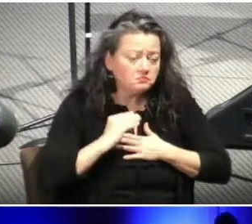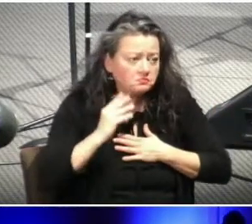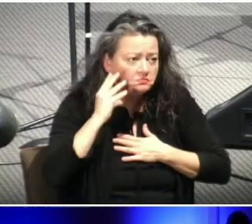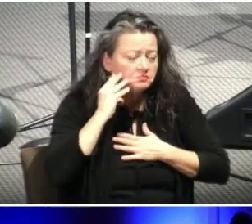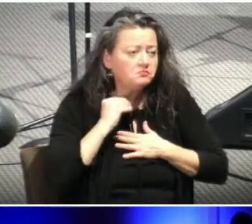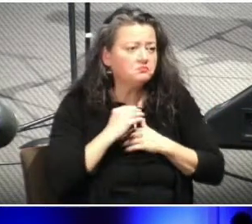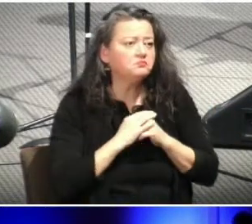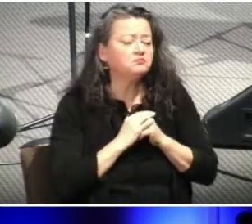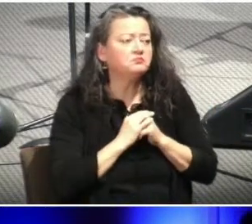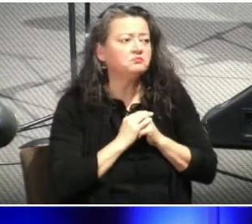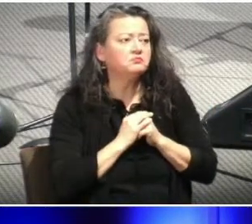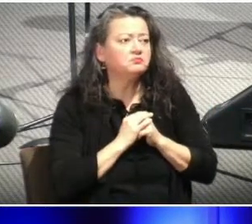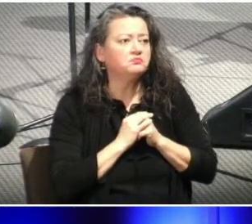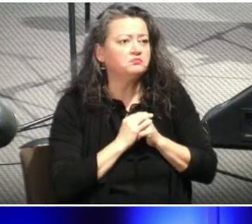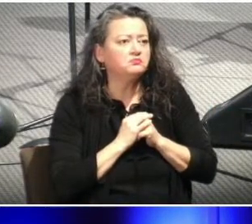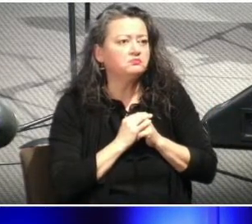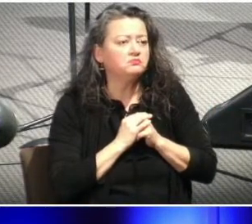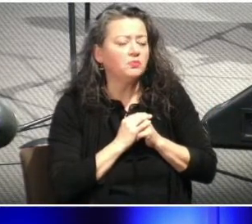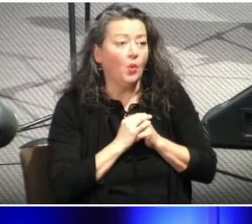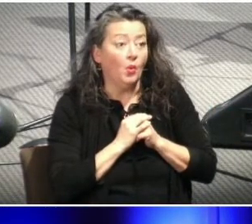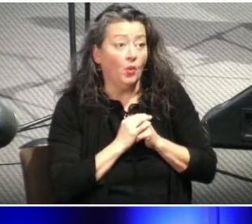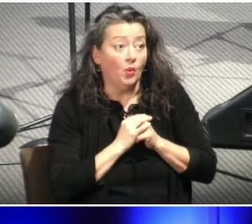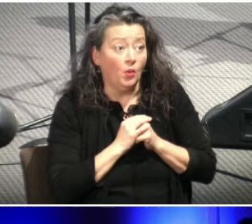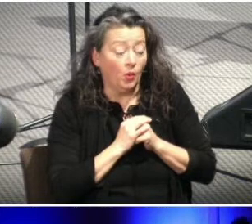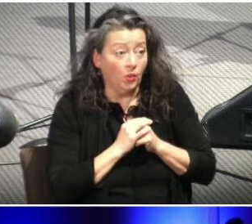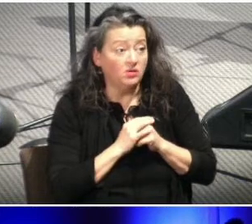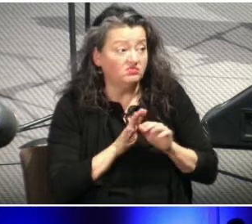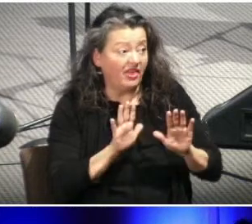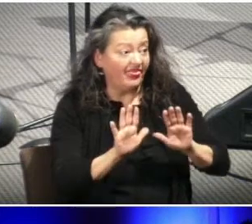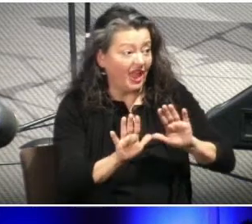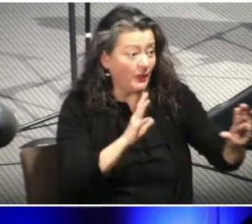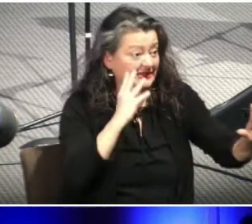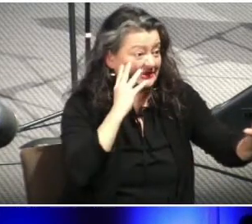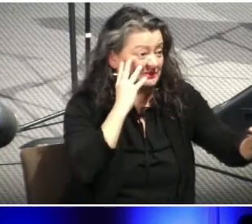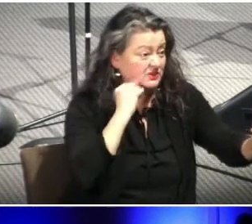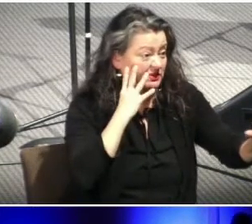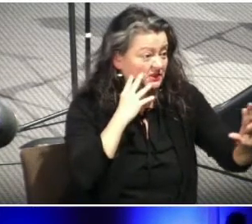that affect our reaction to verses like these.